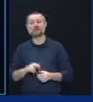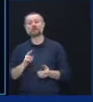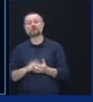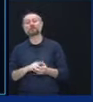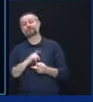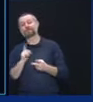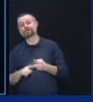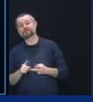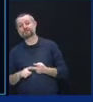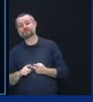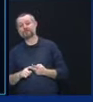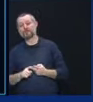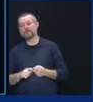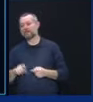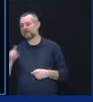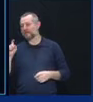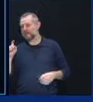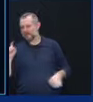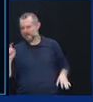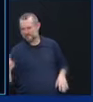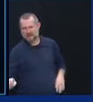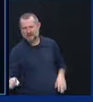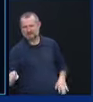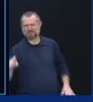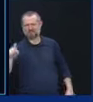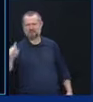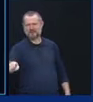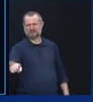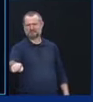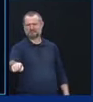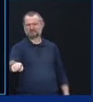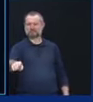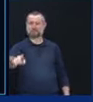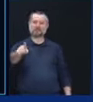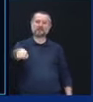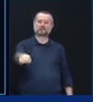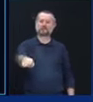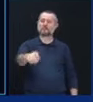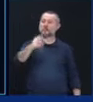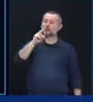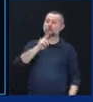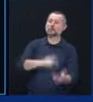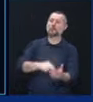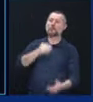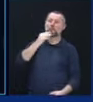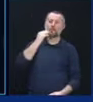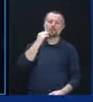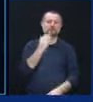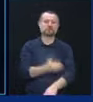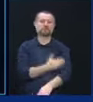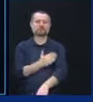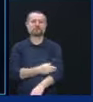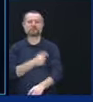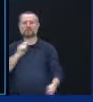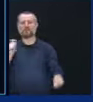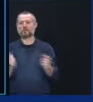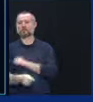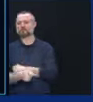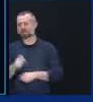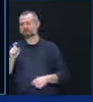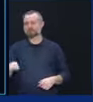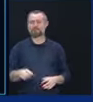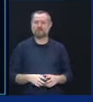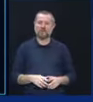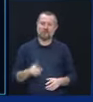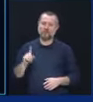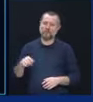we have to reform the nursing homes. They were only supposed to take patients